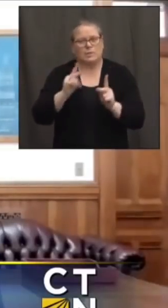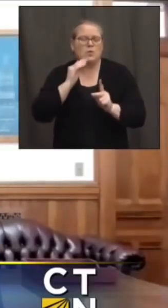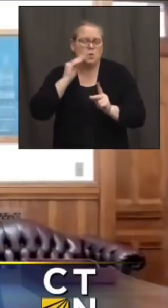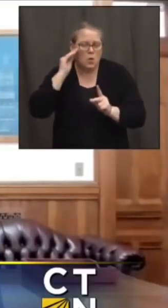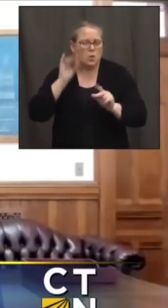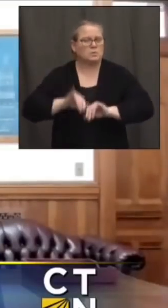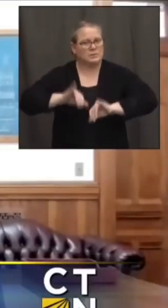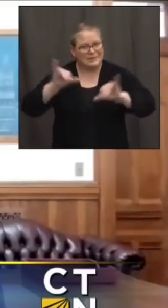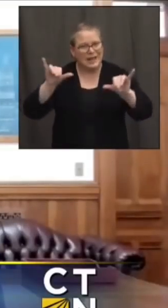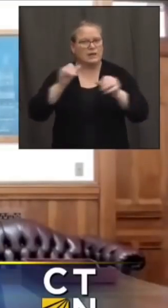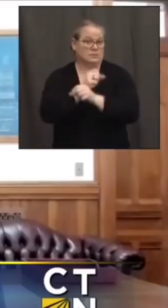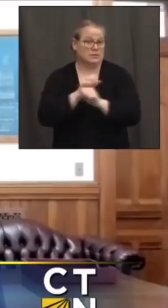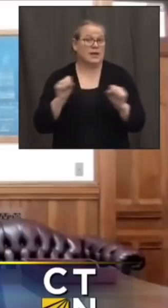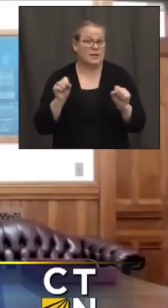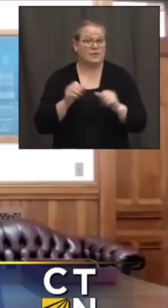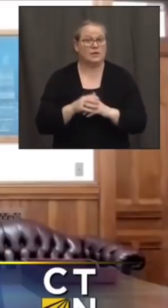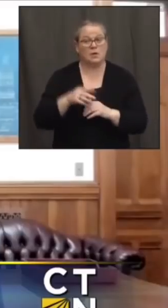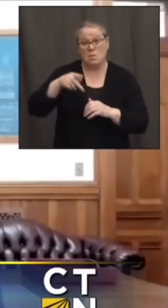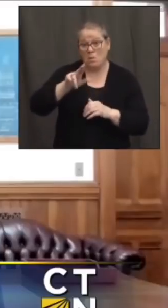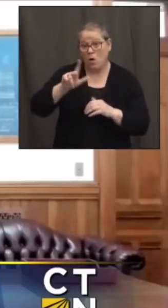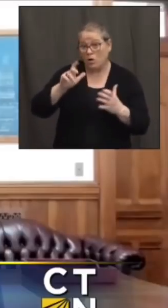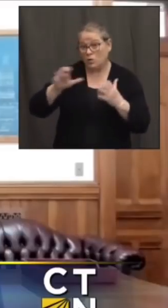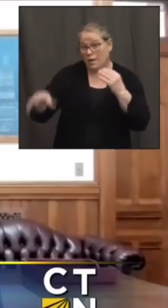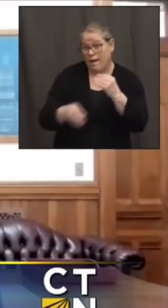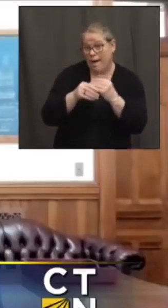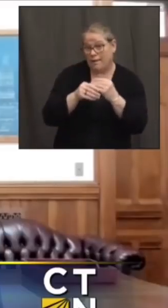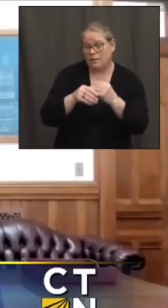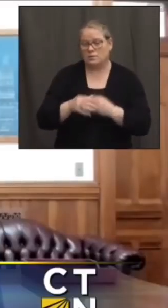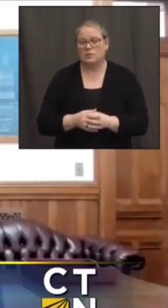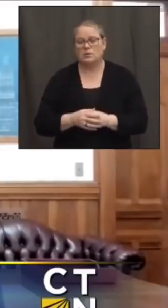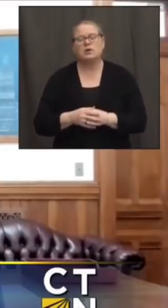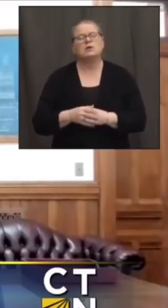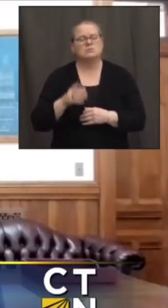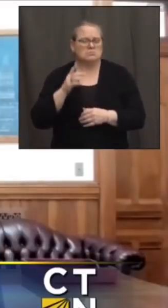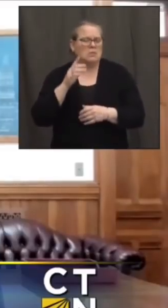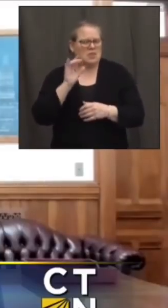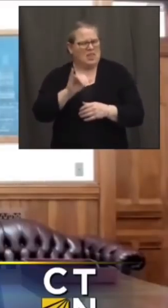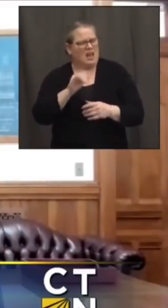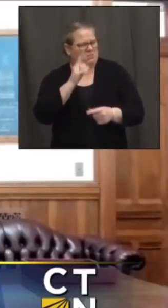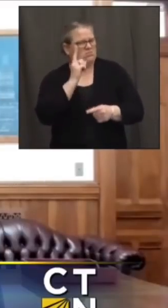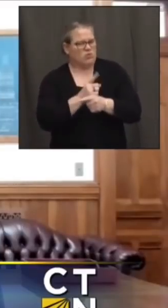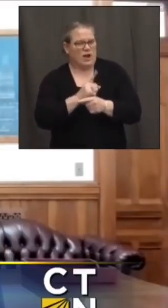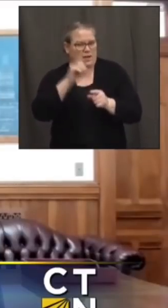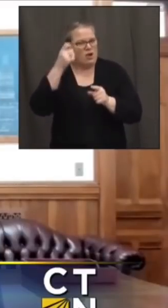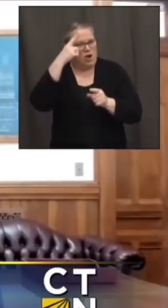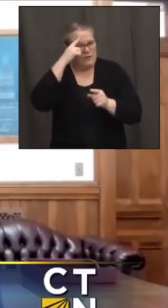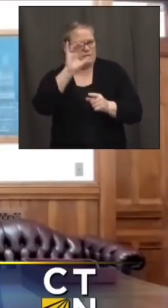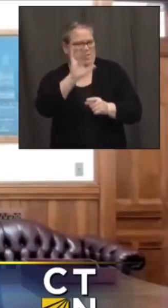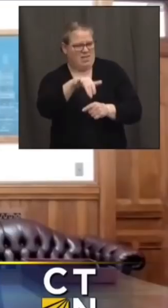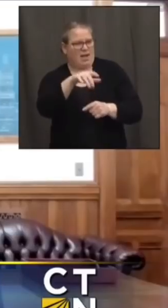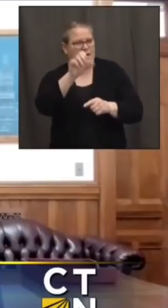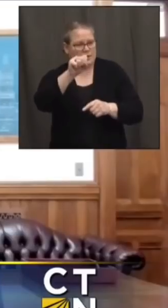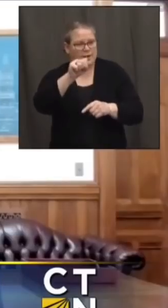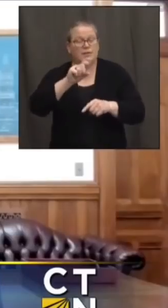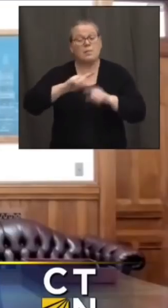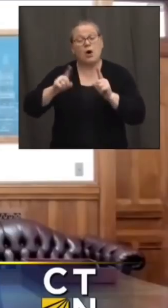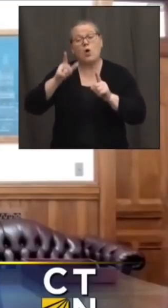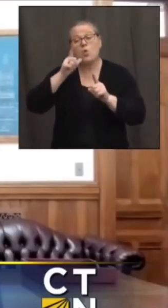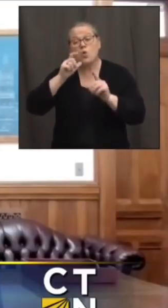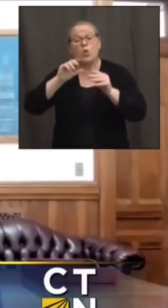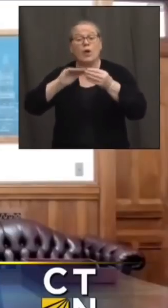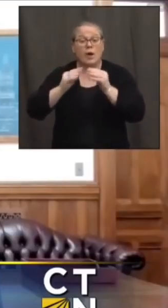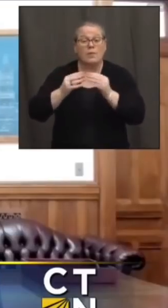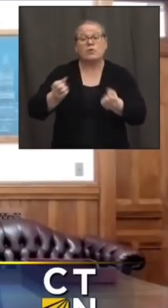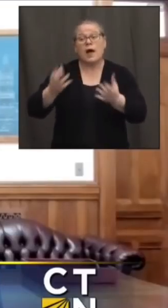specific numbers as it deals with uh any activation of uh the national guard uh but general evan upon the